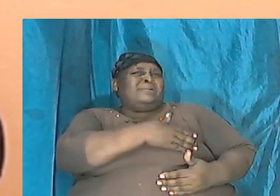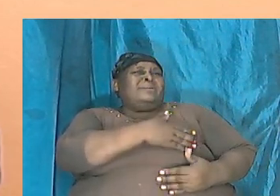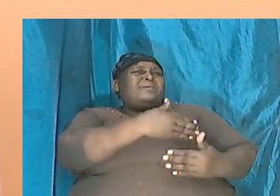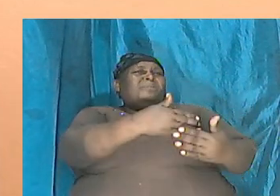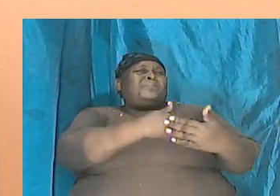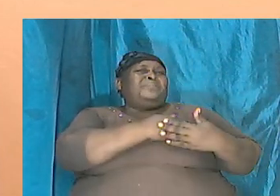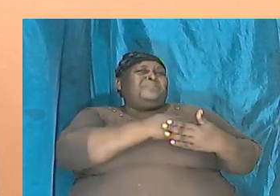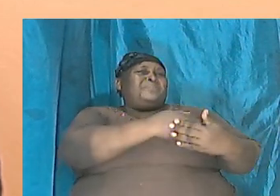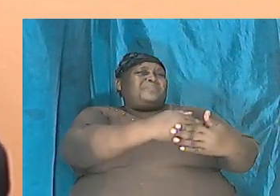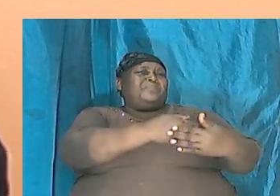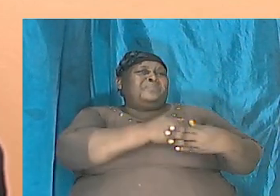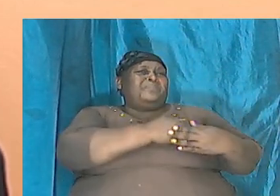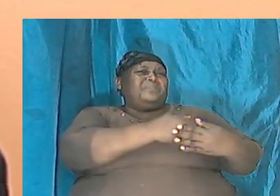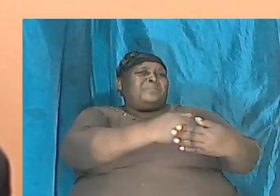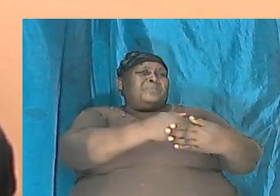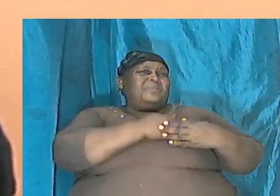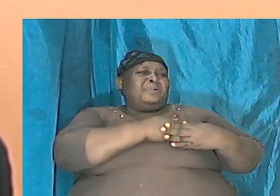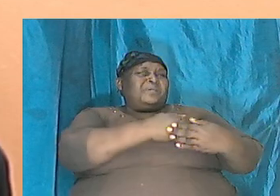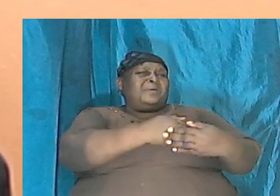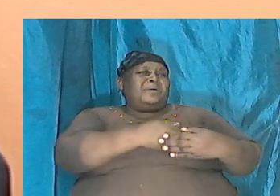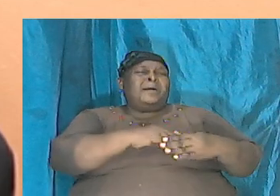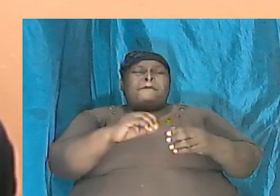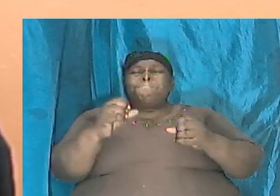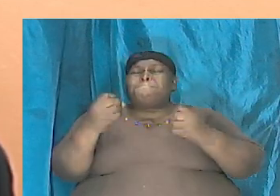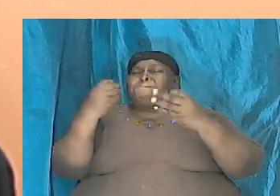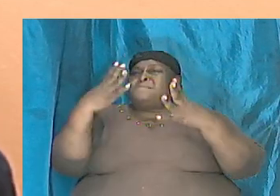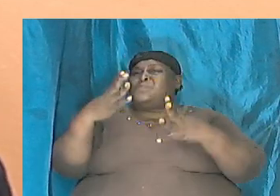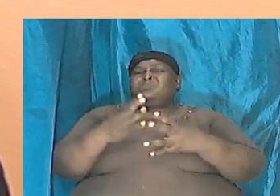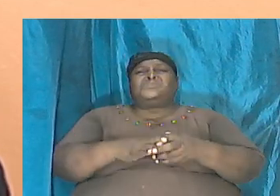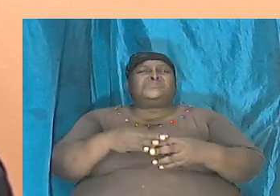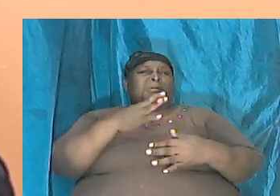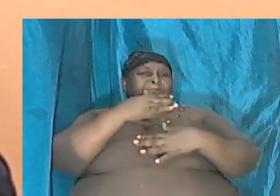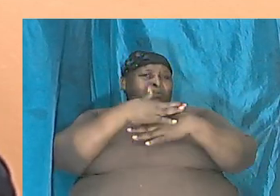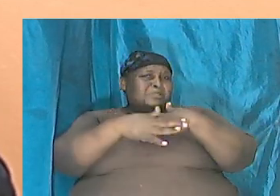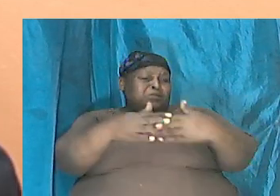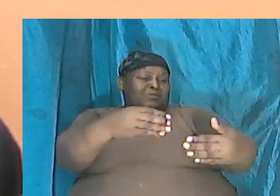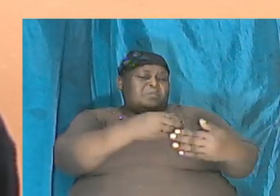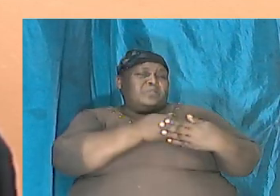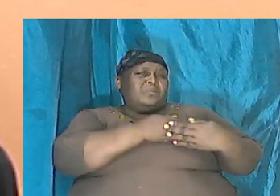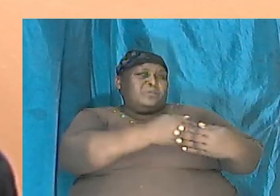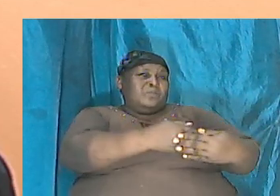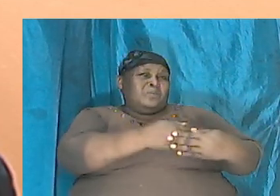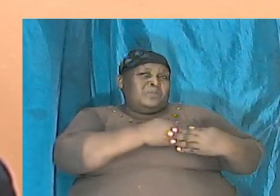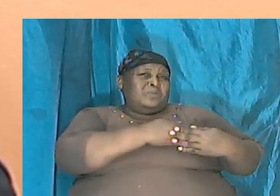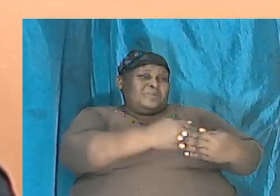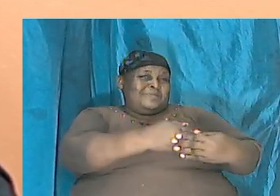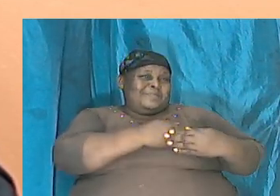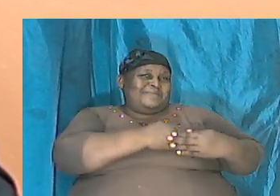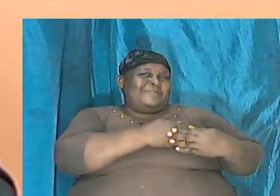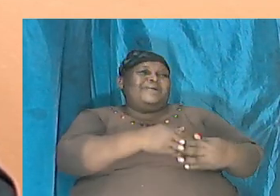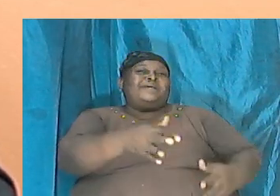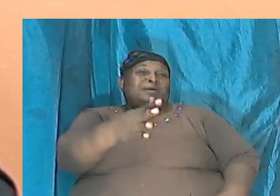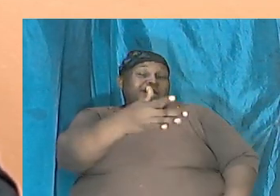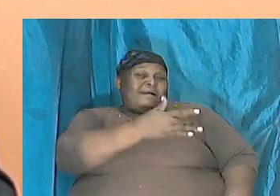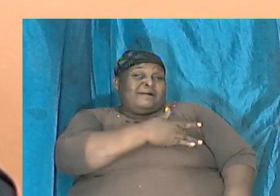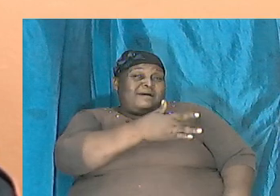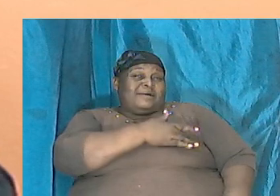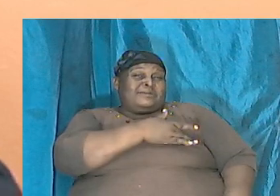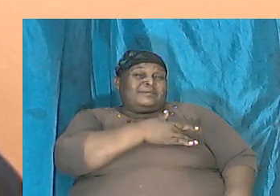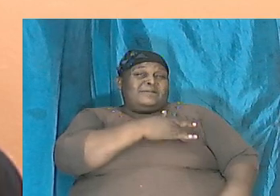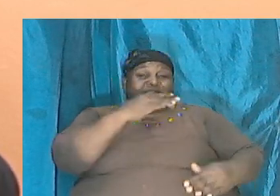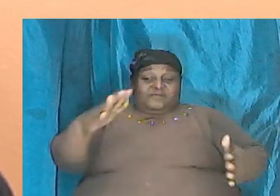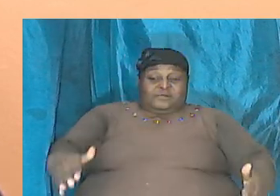I don't remember the exact figure, but the amount of blood that is pumped by the heart over the lifespan